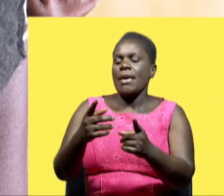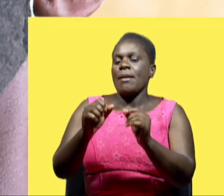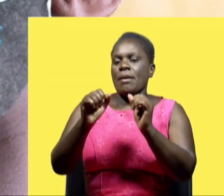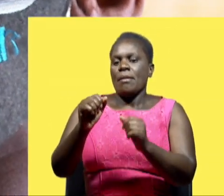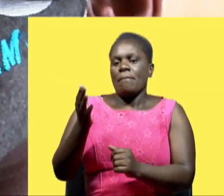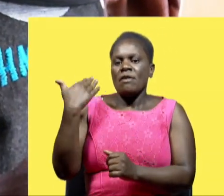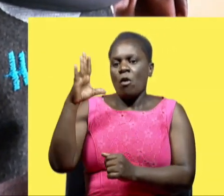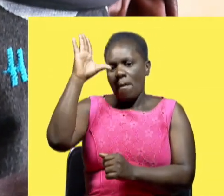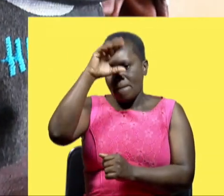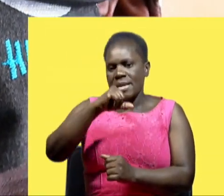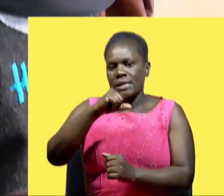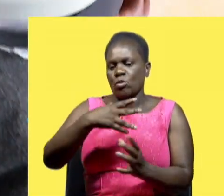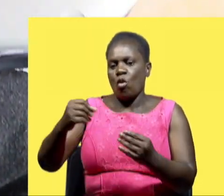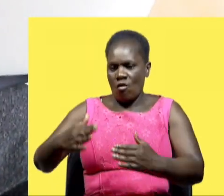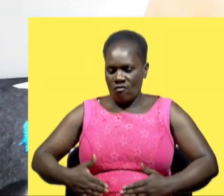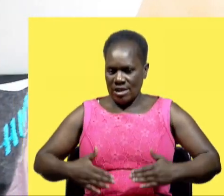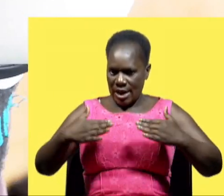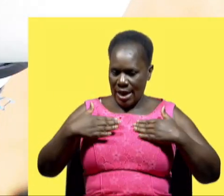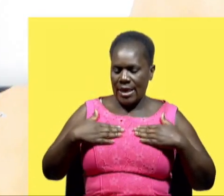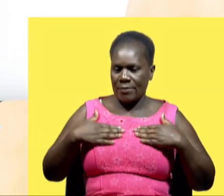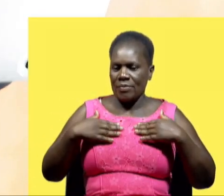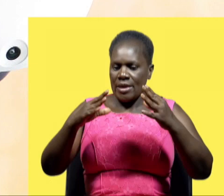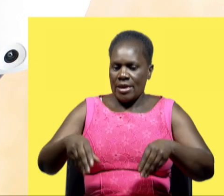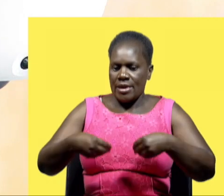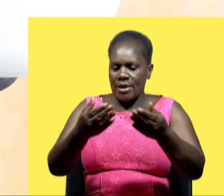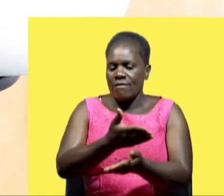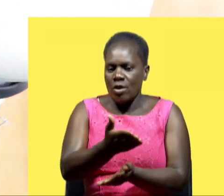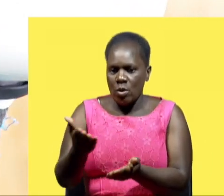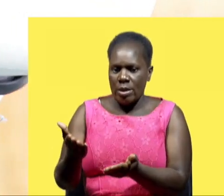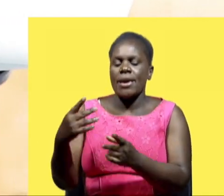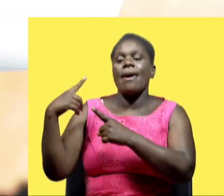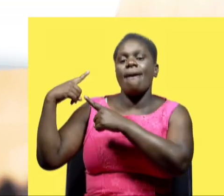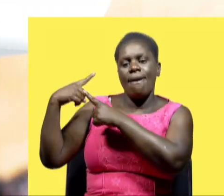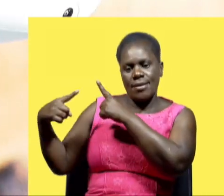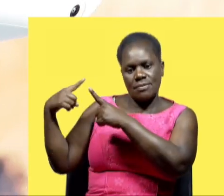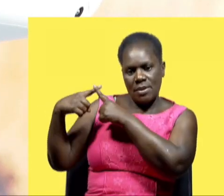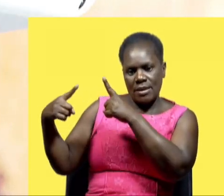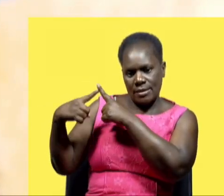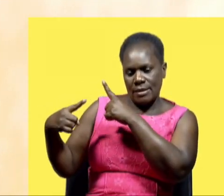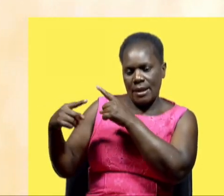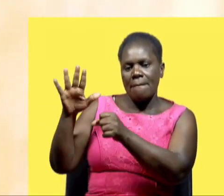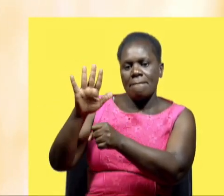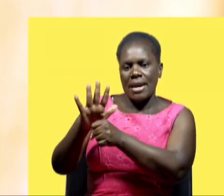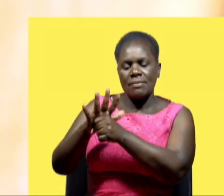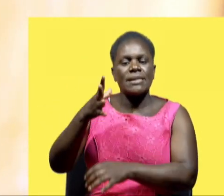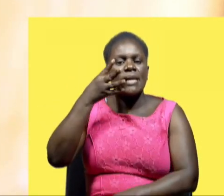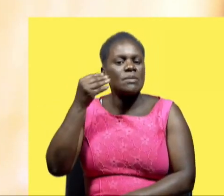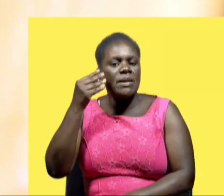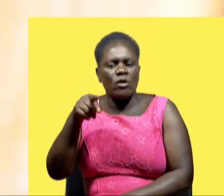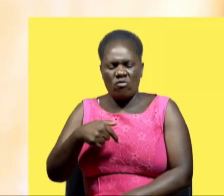uh going to see in the national park so it gives you an experience an immersive experience